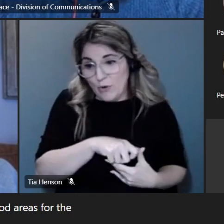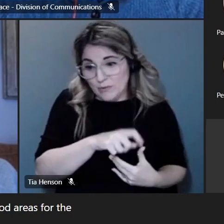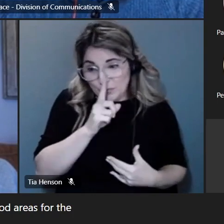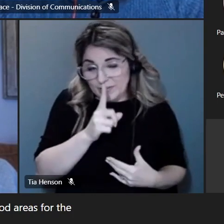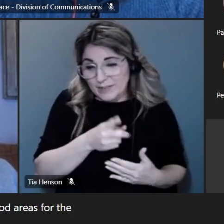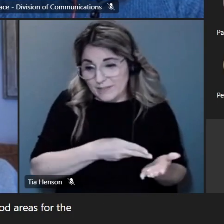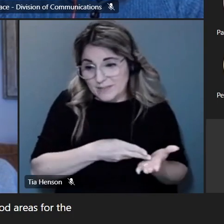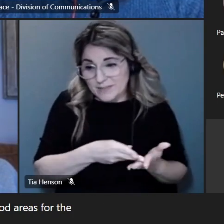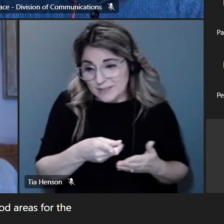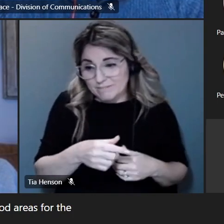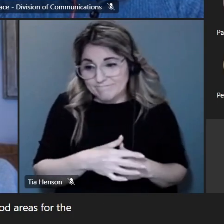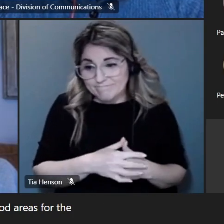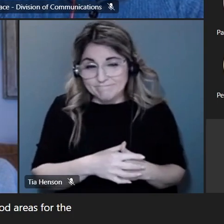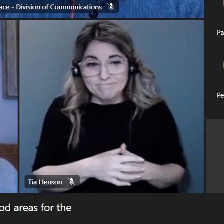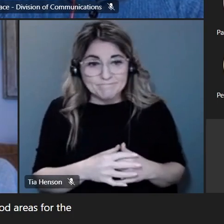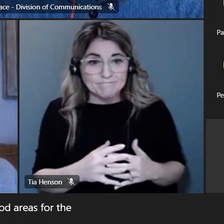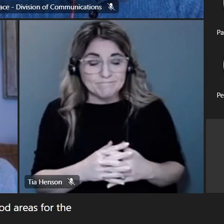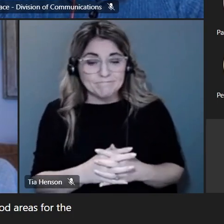up in